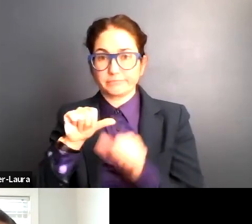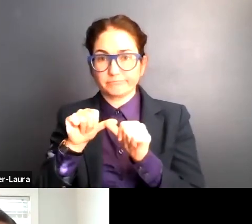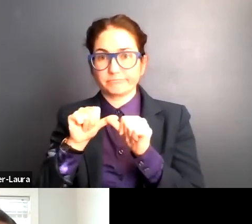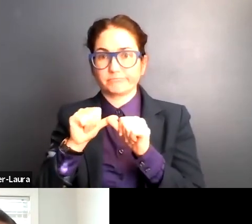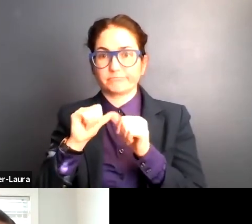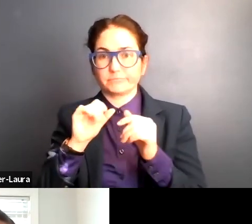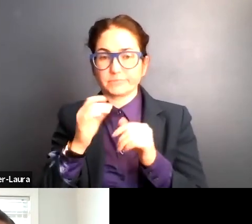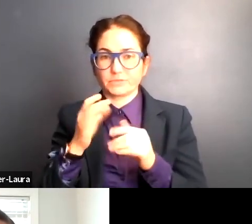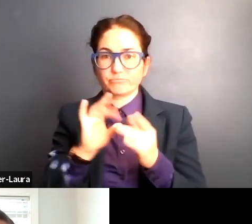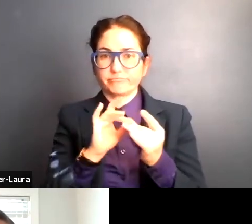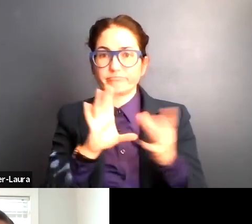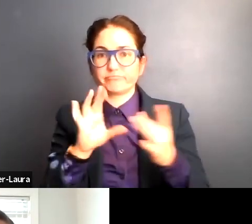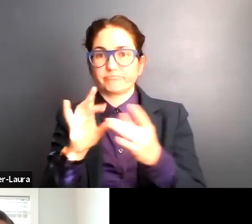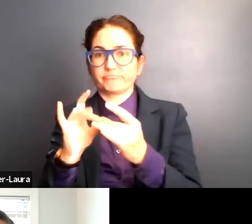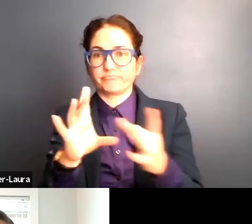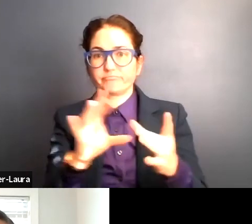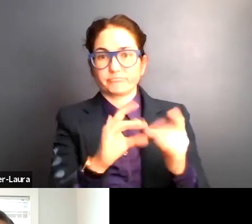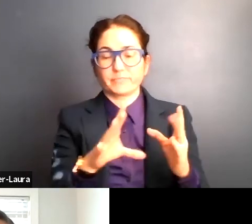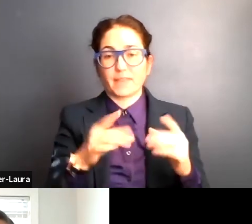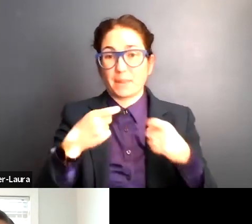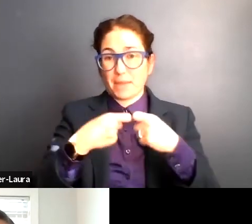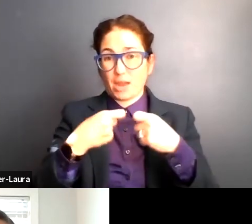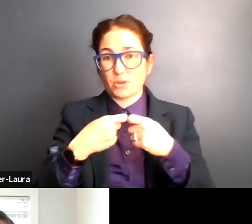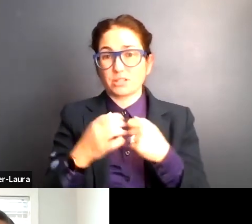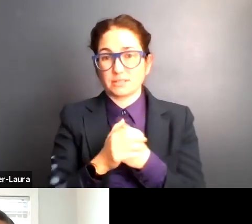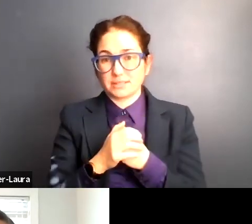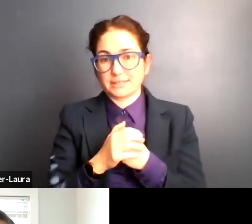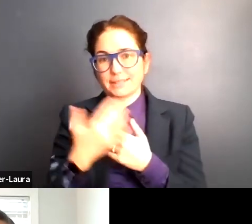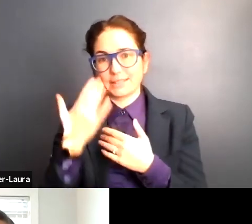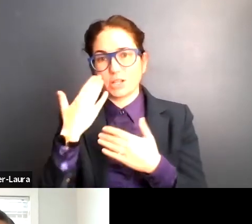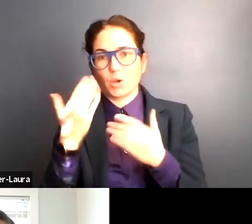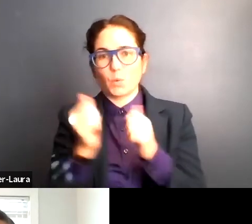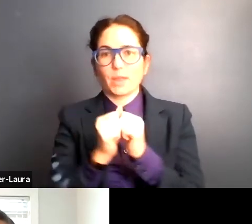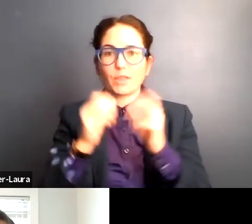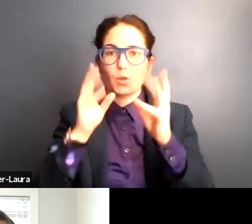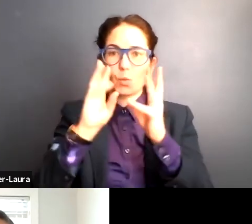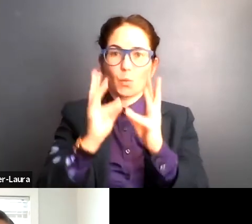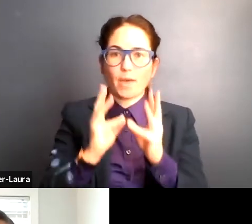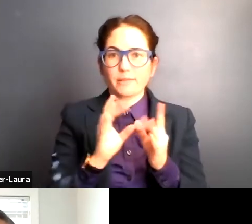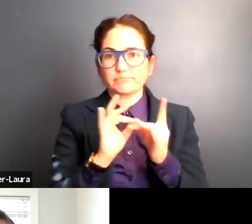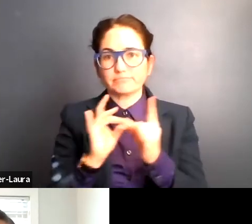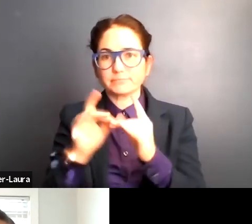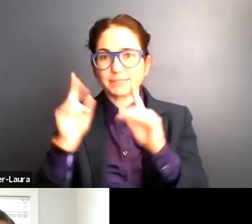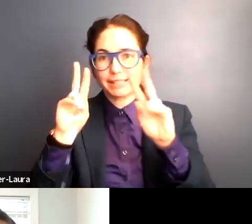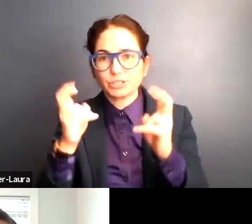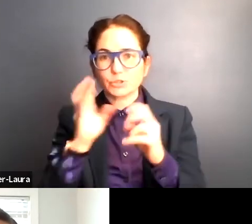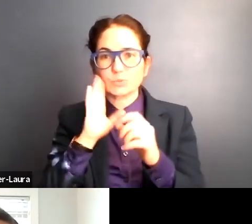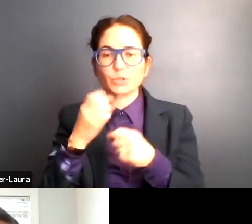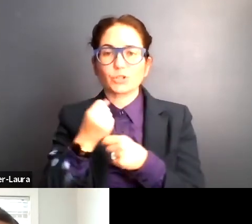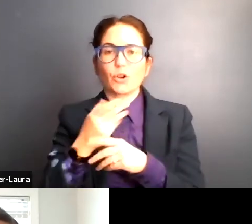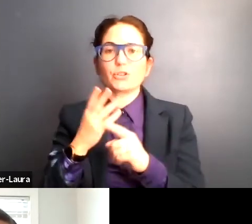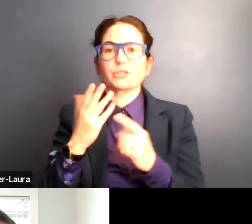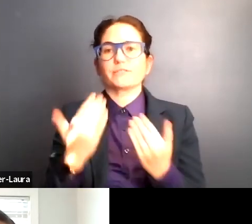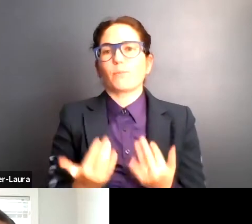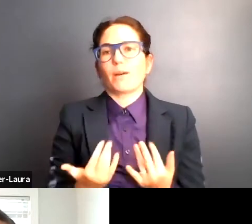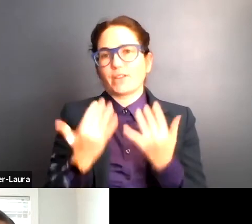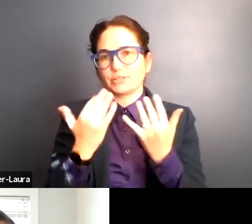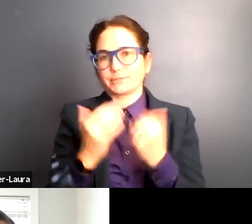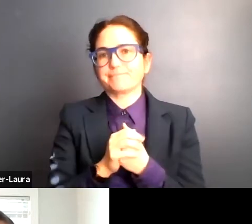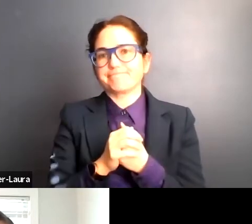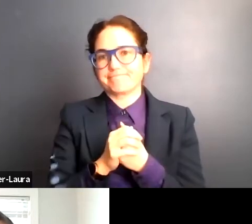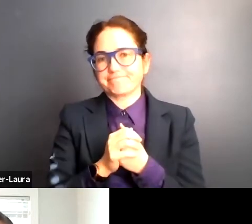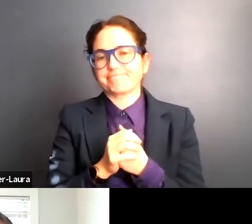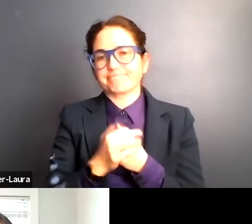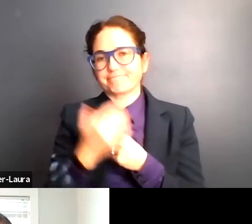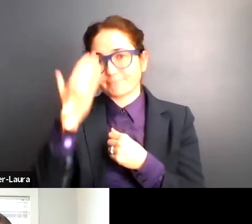off the power due to, um, weather related issues that cause wildfires. So I know